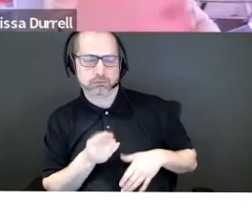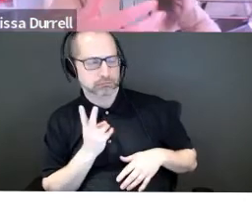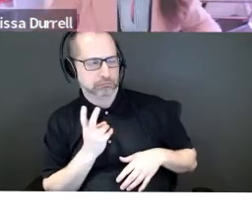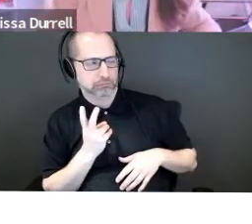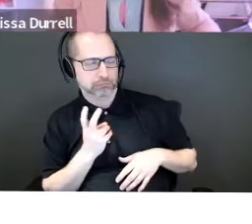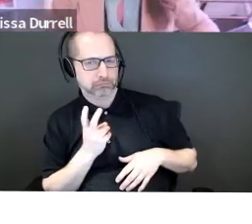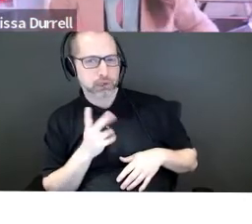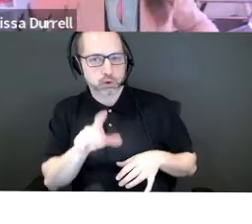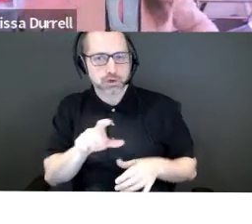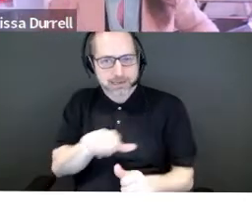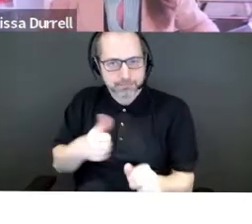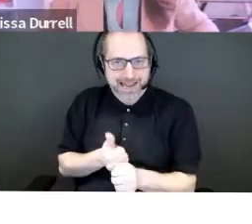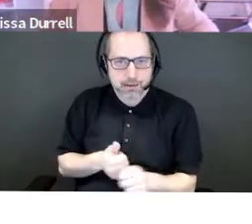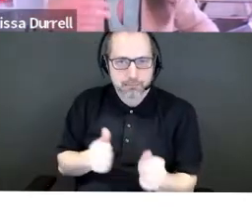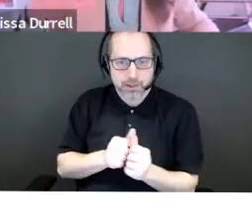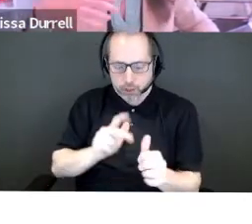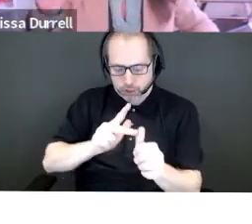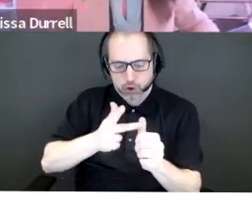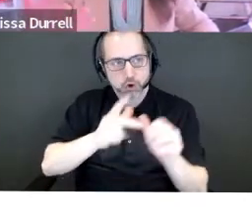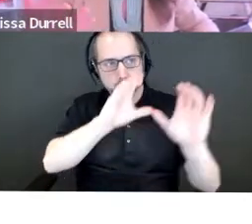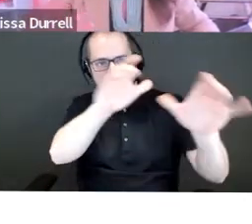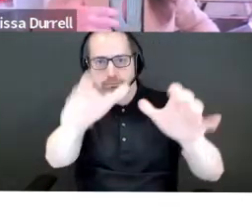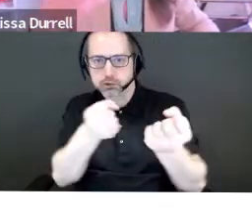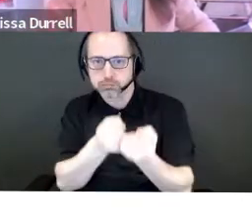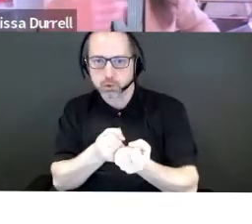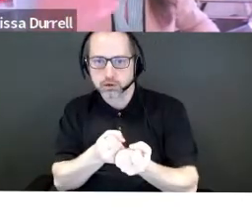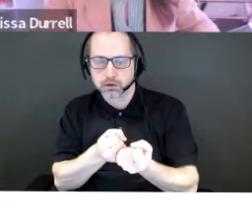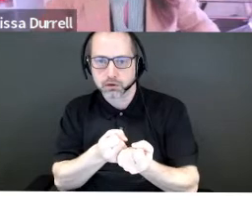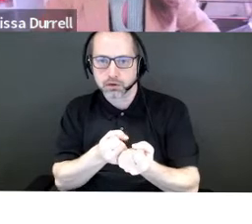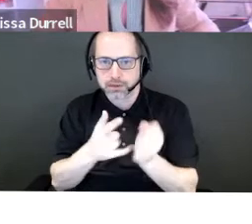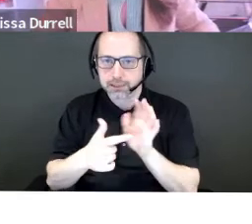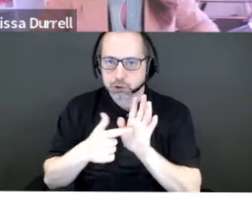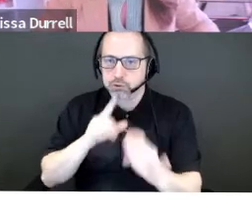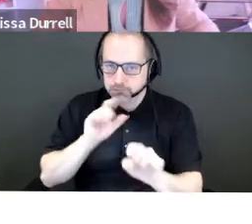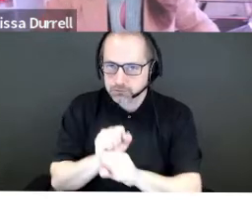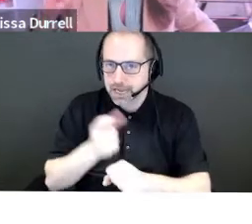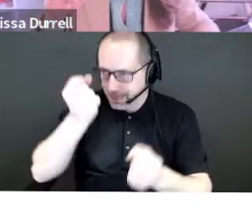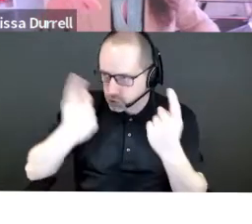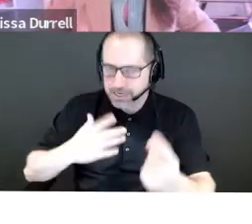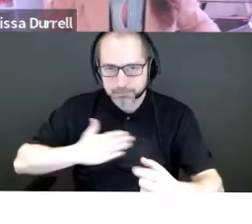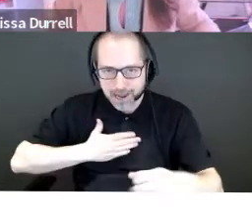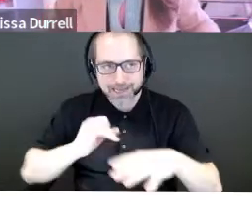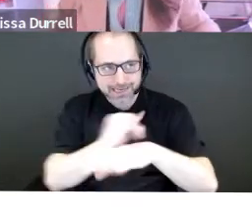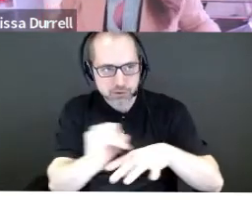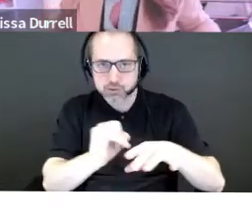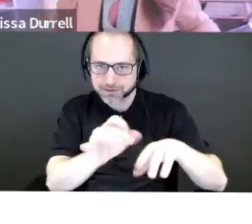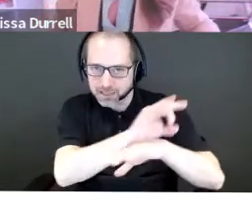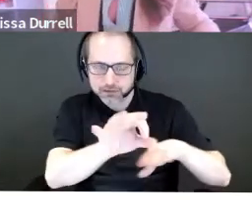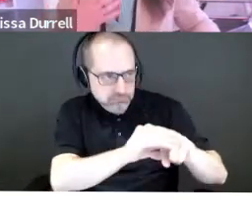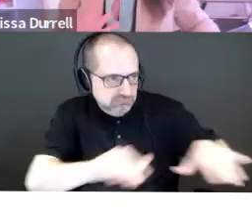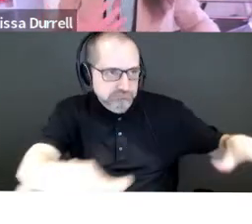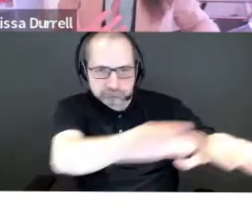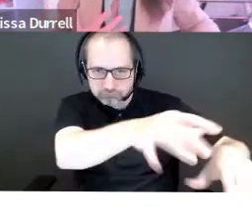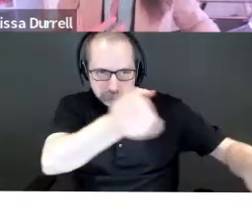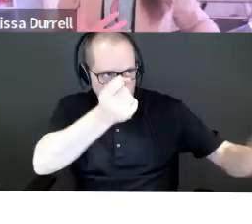out. So if you can back it up with some third party, you know, it's, it's just showing that you really understand your industry, which is really one of the things you're trying to